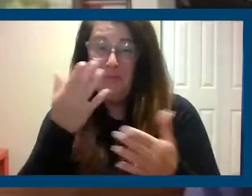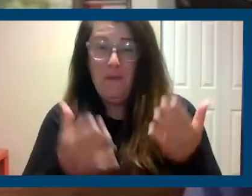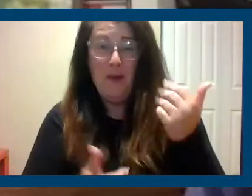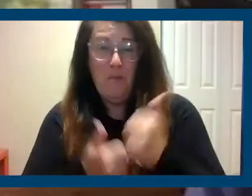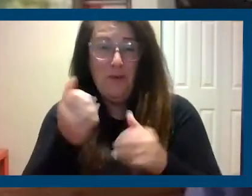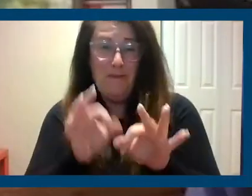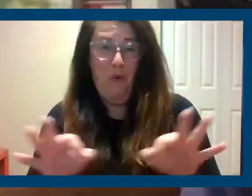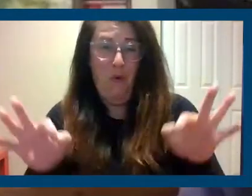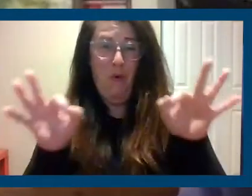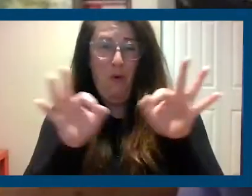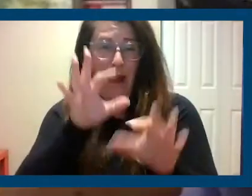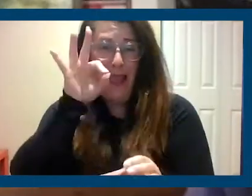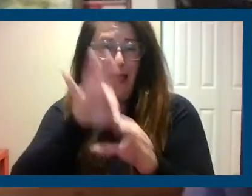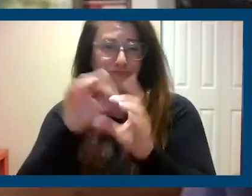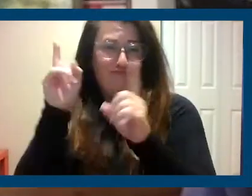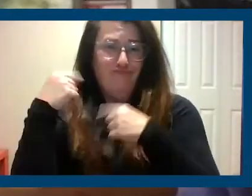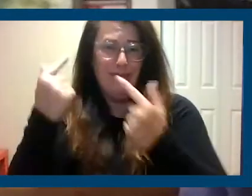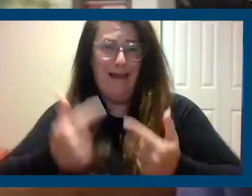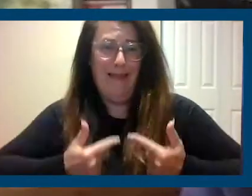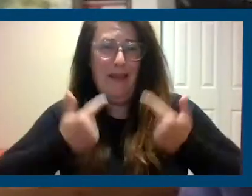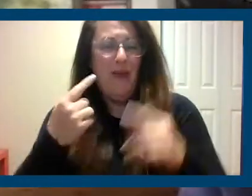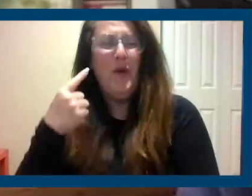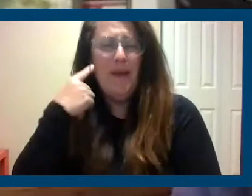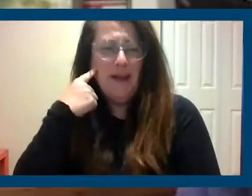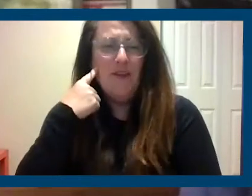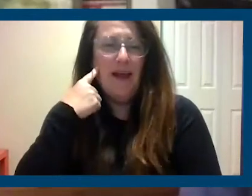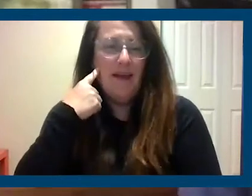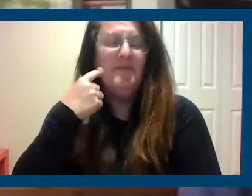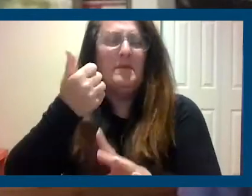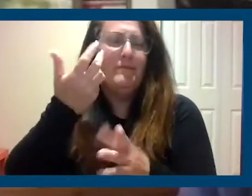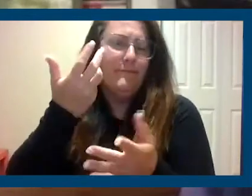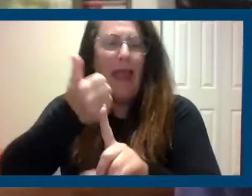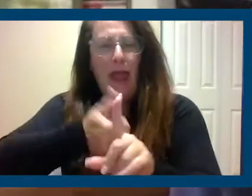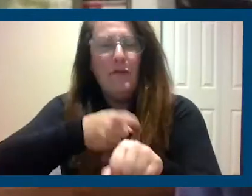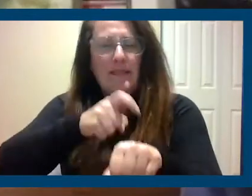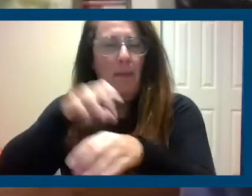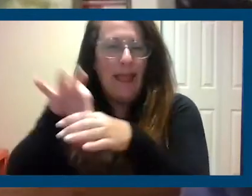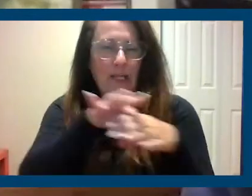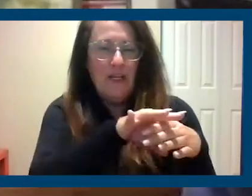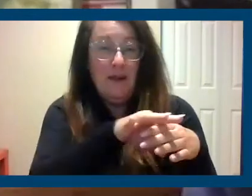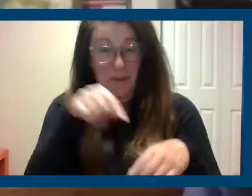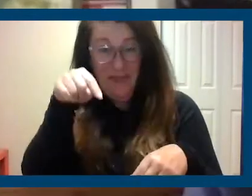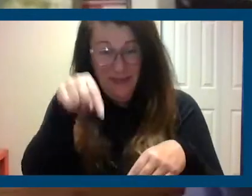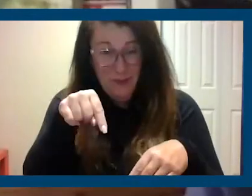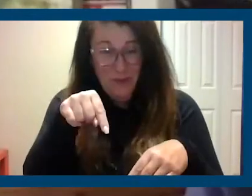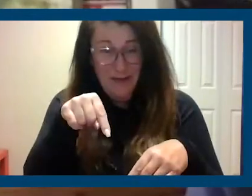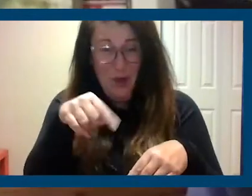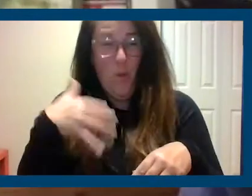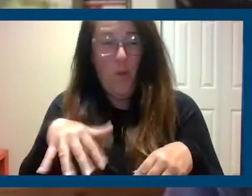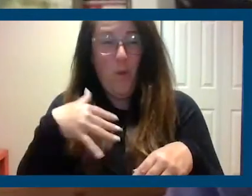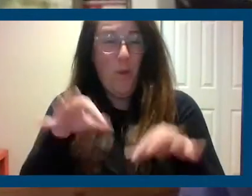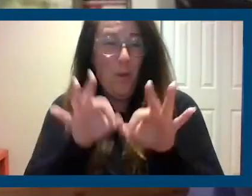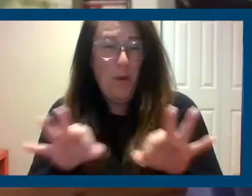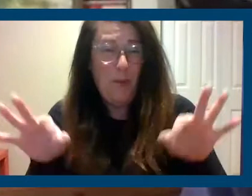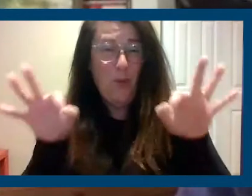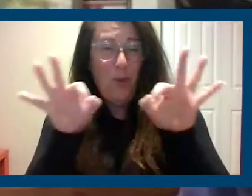election of our lifetime. I know we hear that every single election, but I think this one's pretty important. What we have